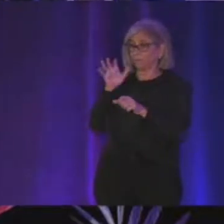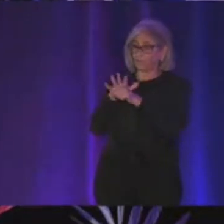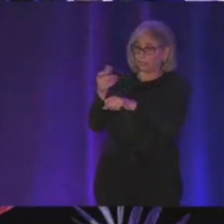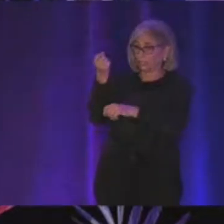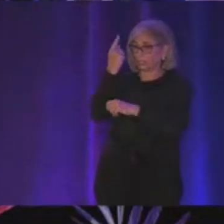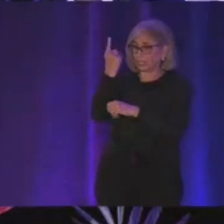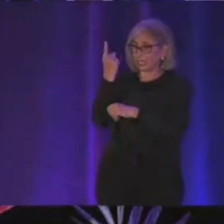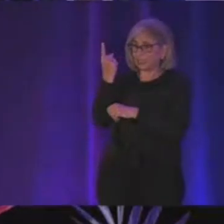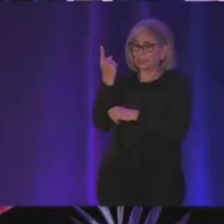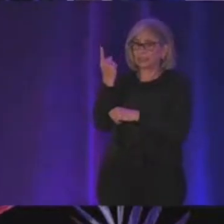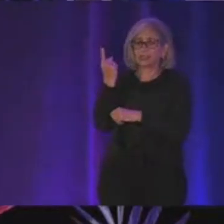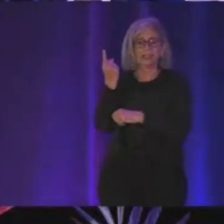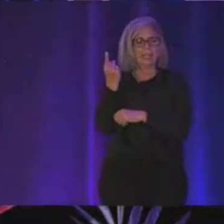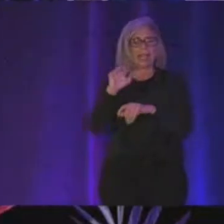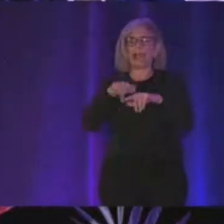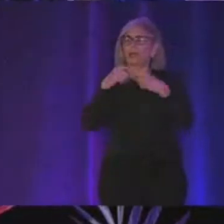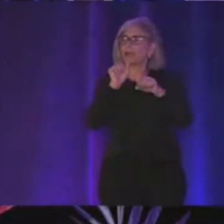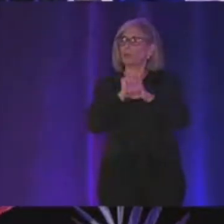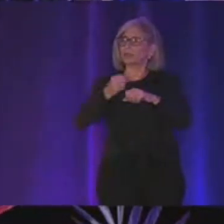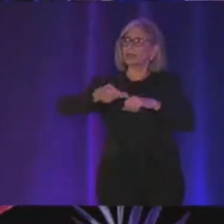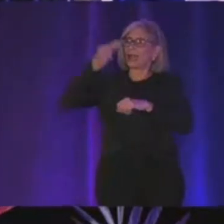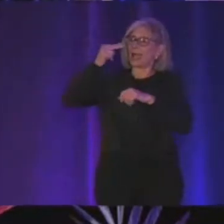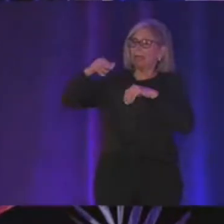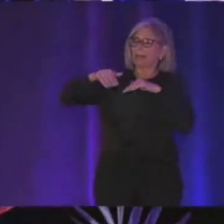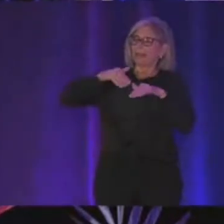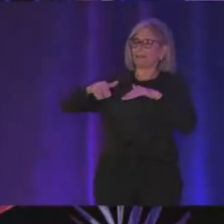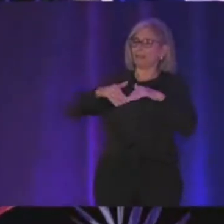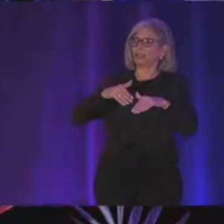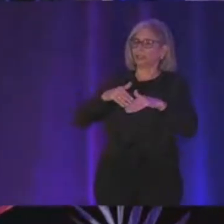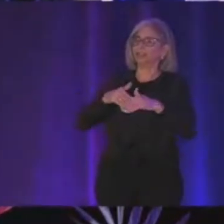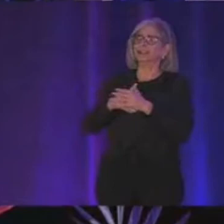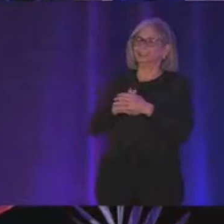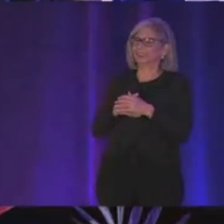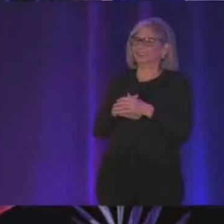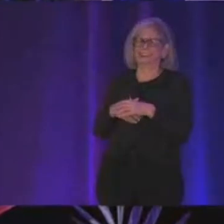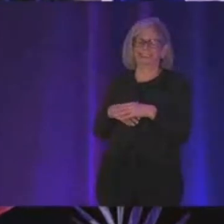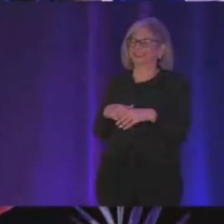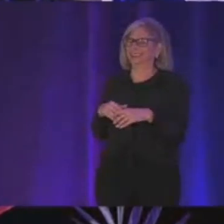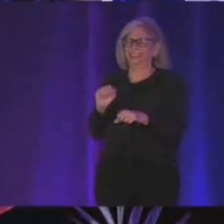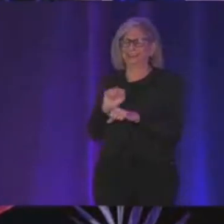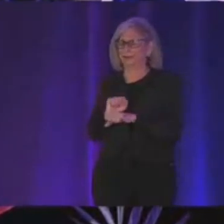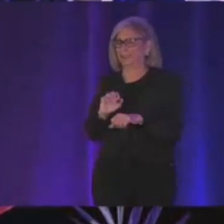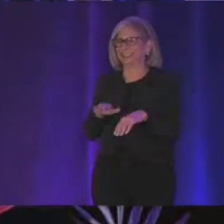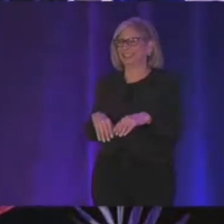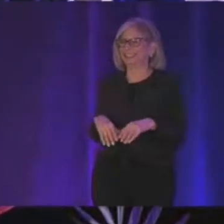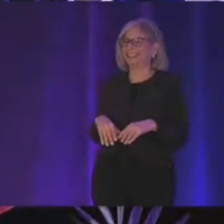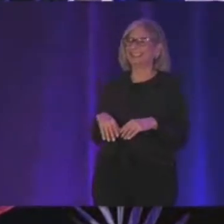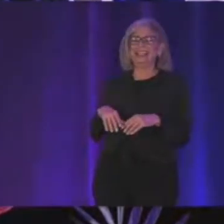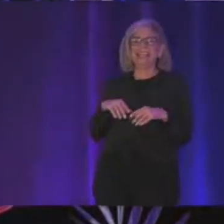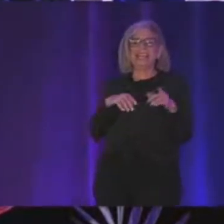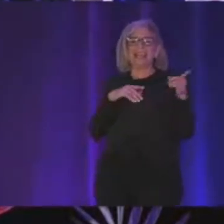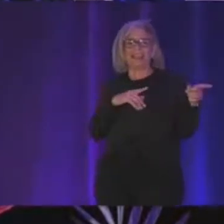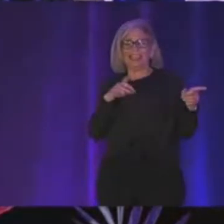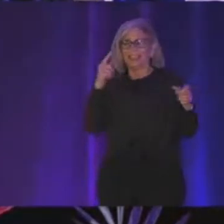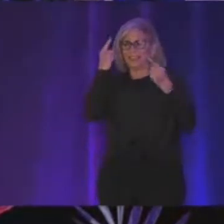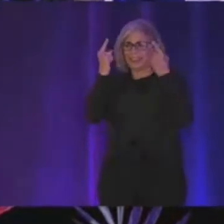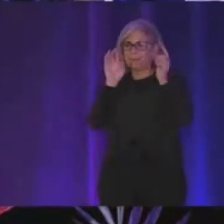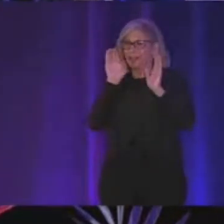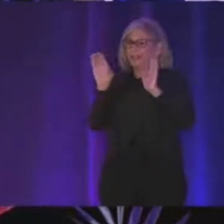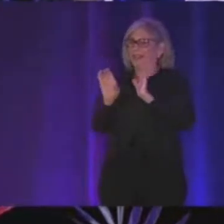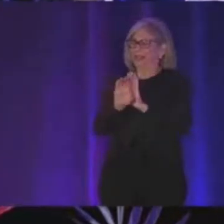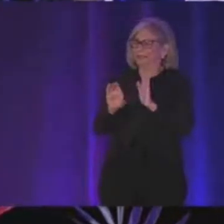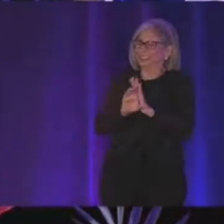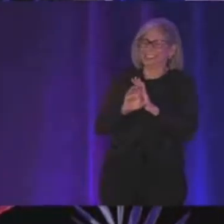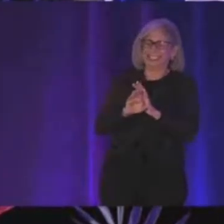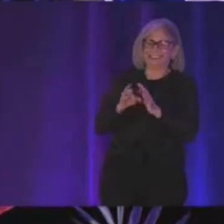aware of like how they work at a high level so let's start with uh thinking about uh the image as a